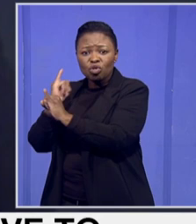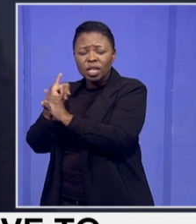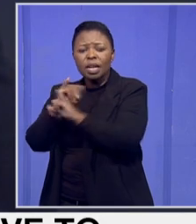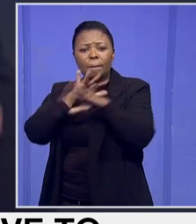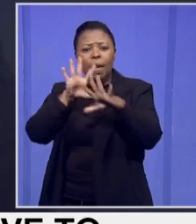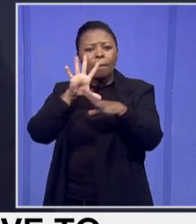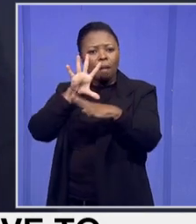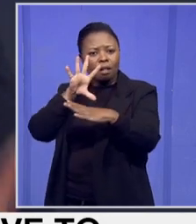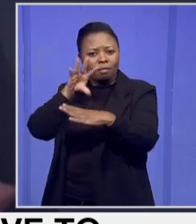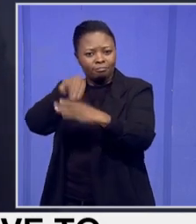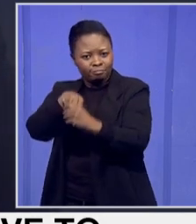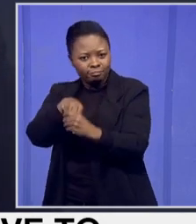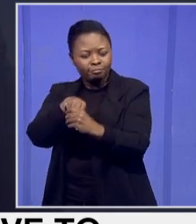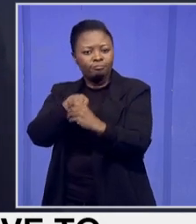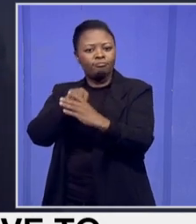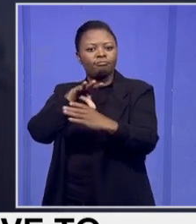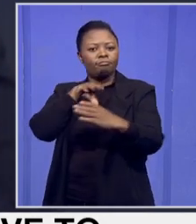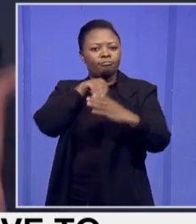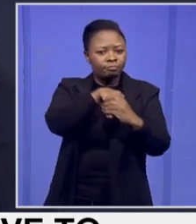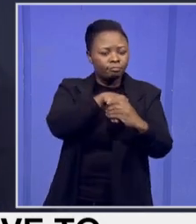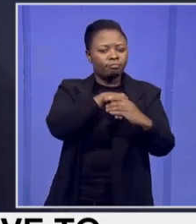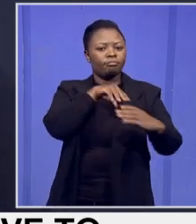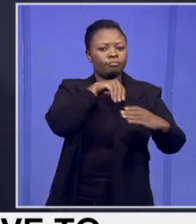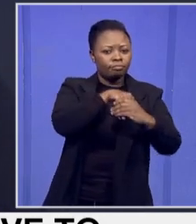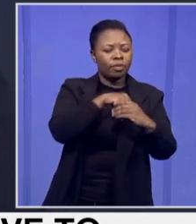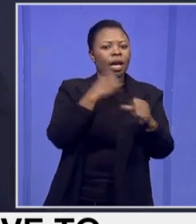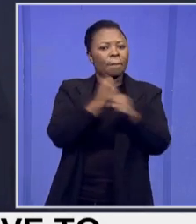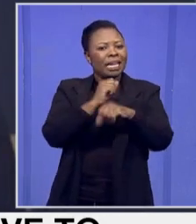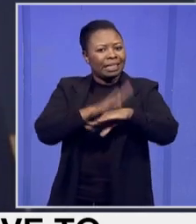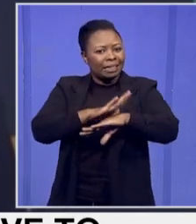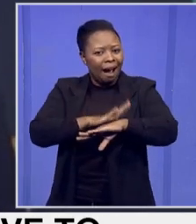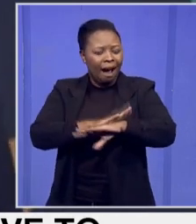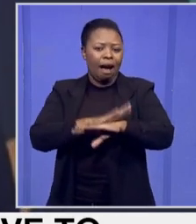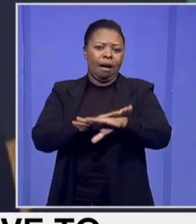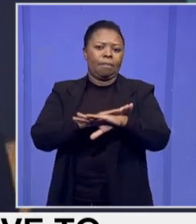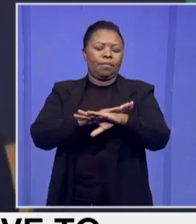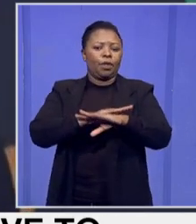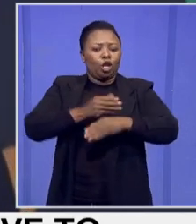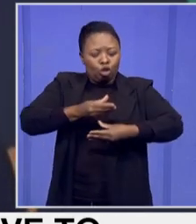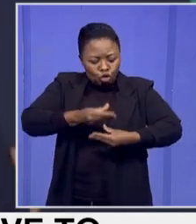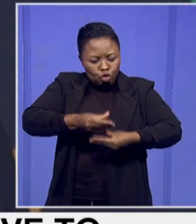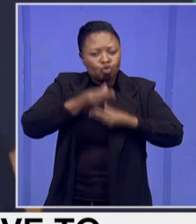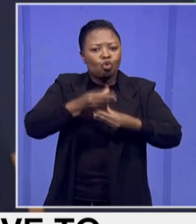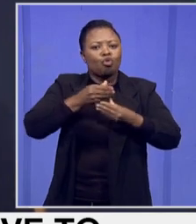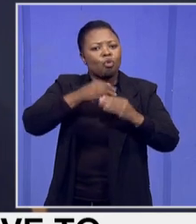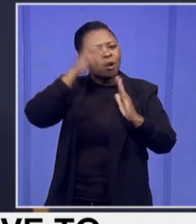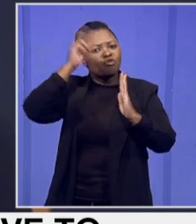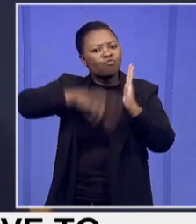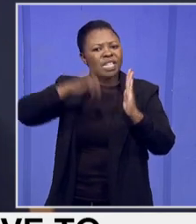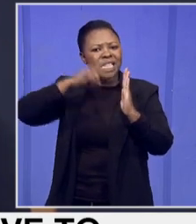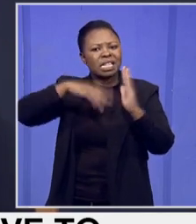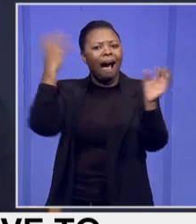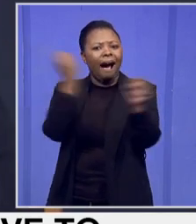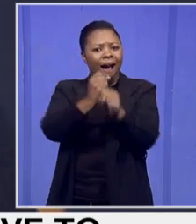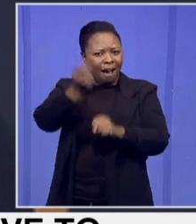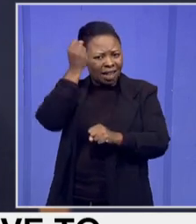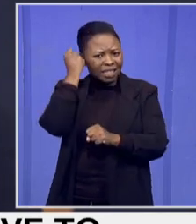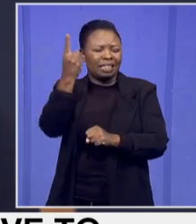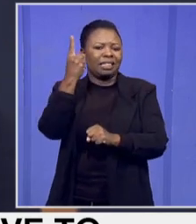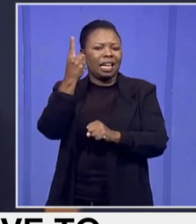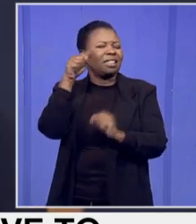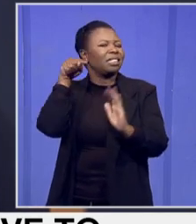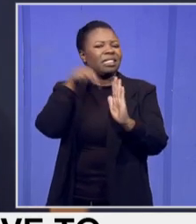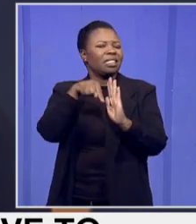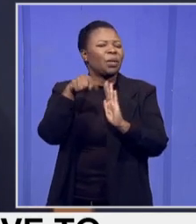make time, particularly young people, must make the time to read the documentations, because I know they have access to it. There is